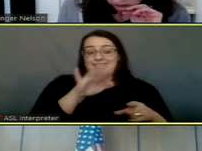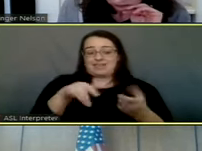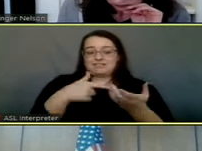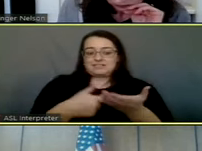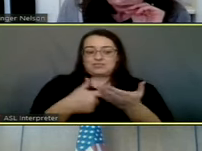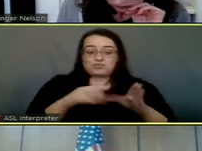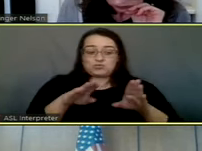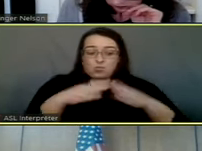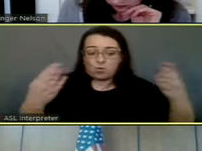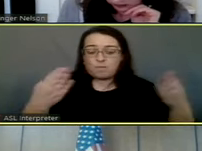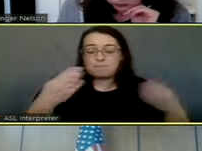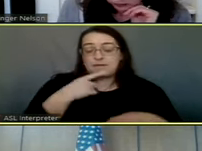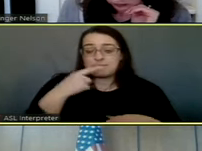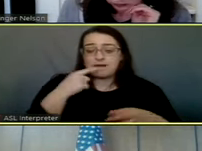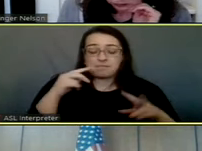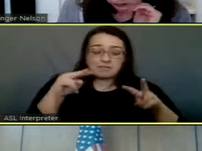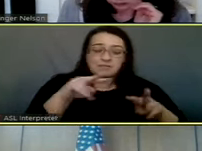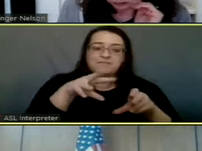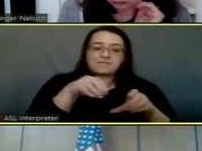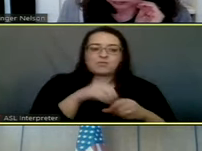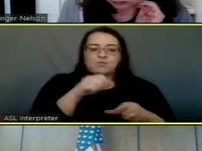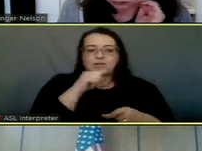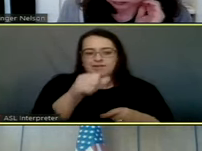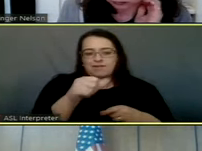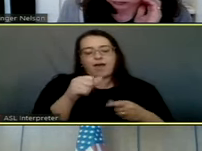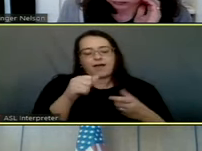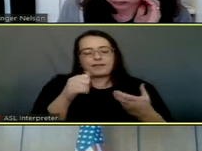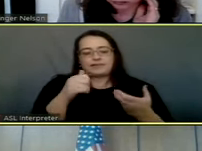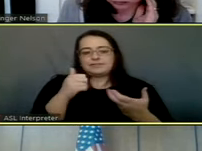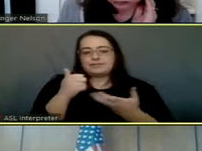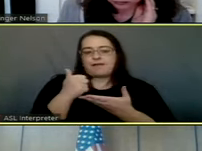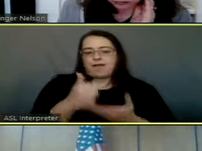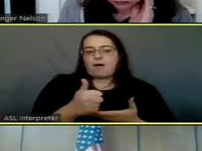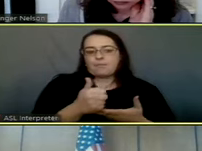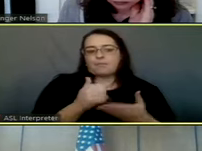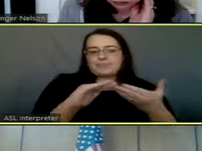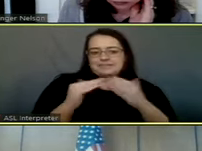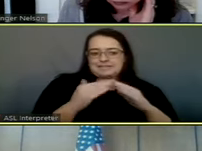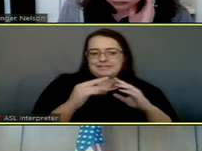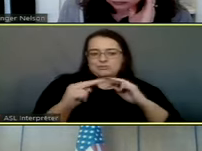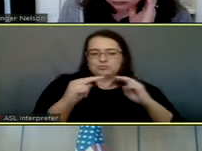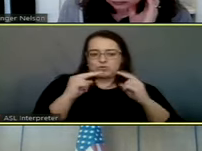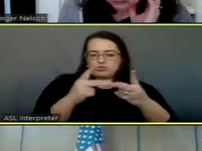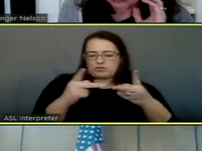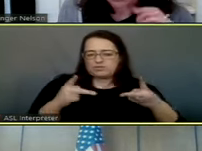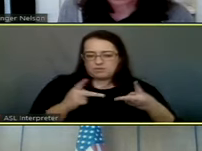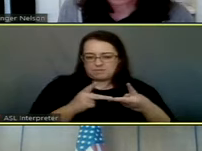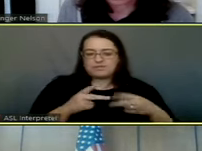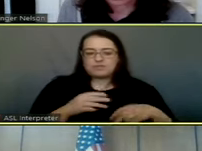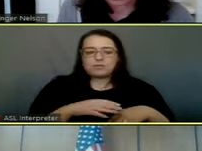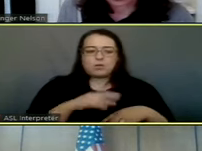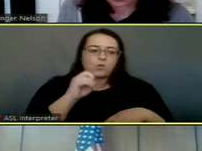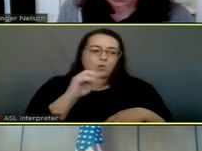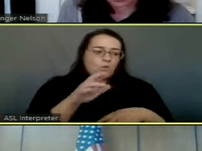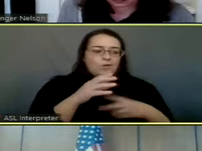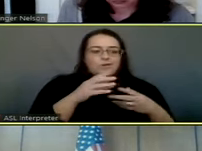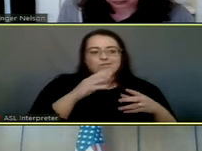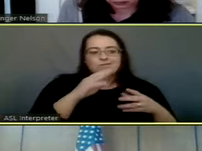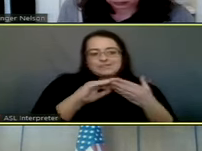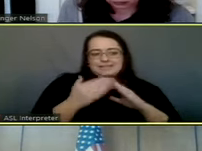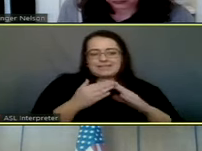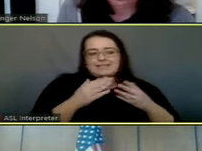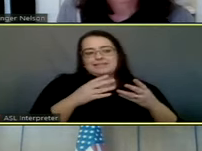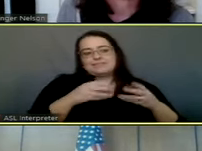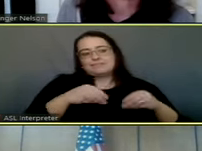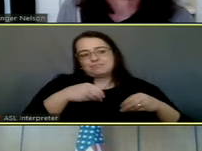which the city is negotiating for the location or retention of a facility, or for incentives the city is willing to extend the financial information submitted